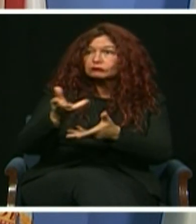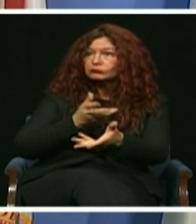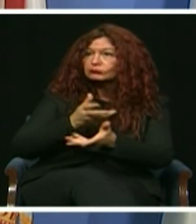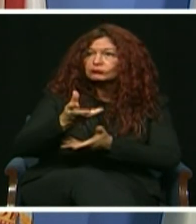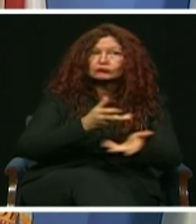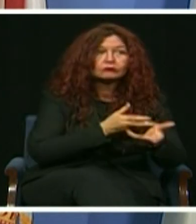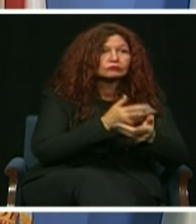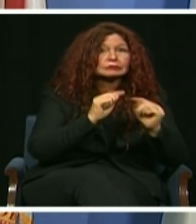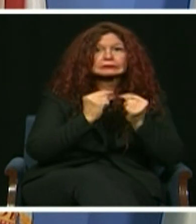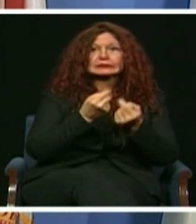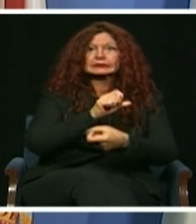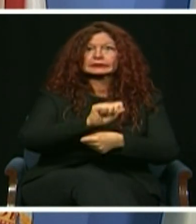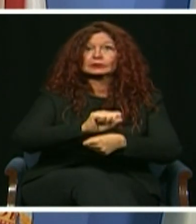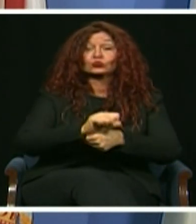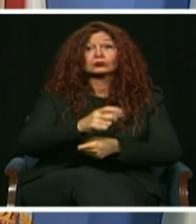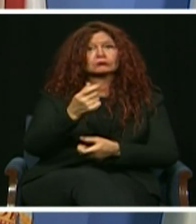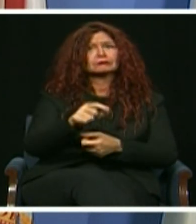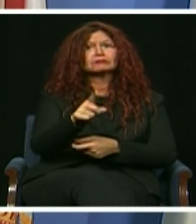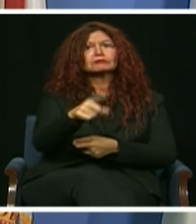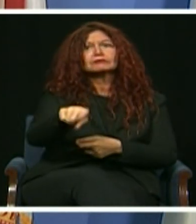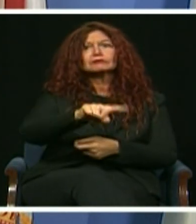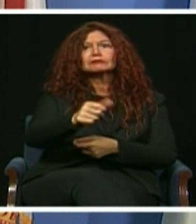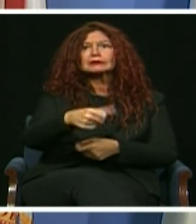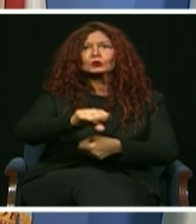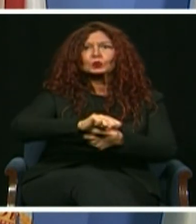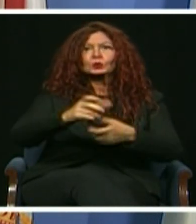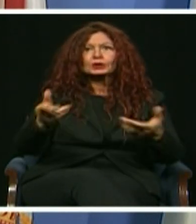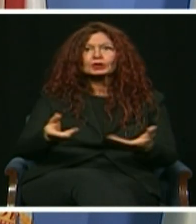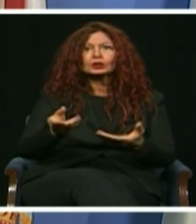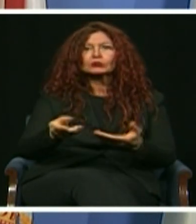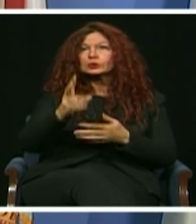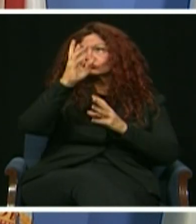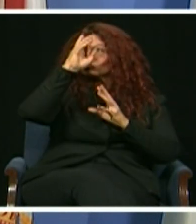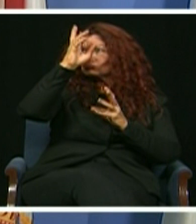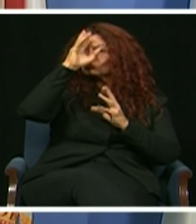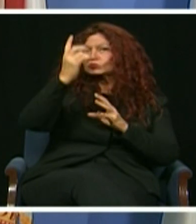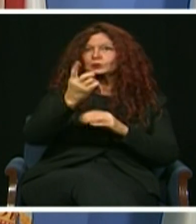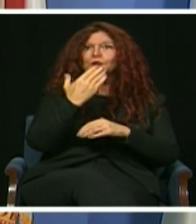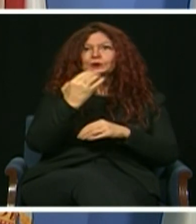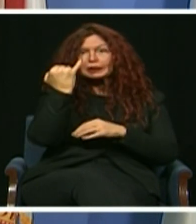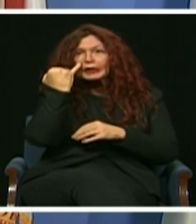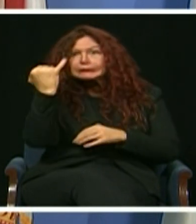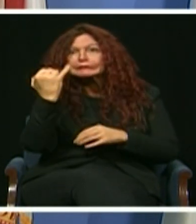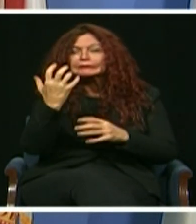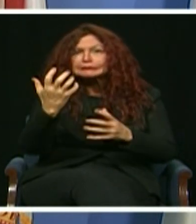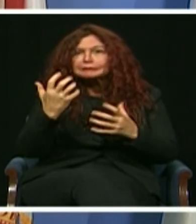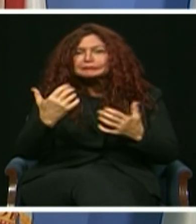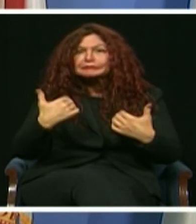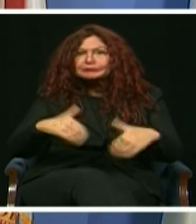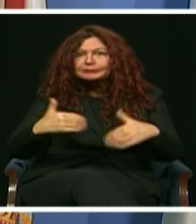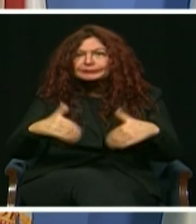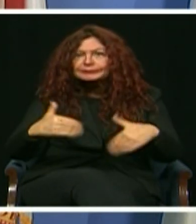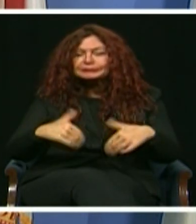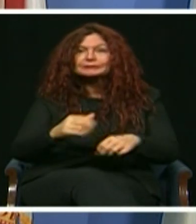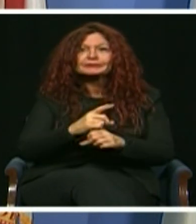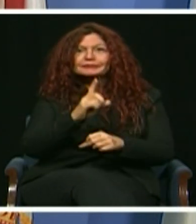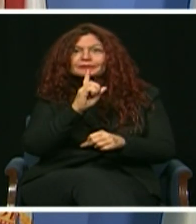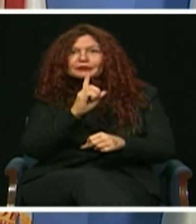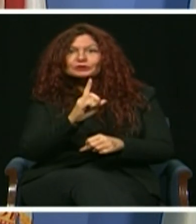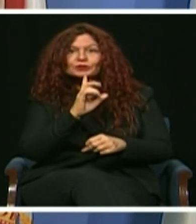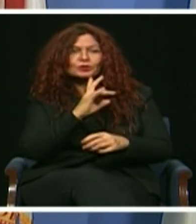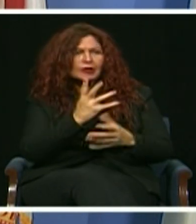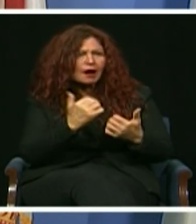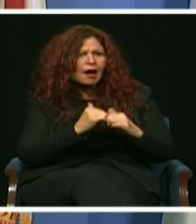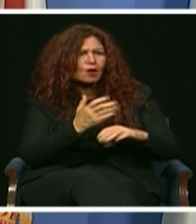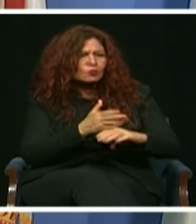on how to make your work, your department, or any part of our county government more equitable for the residents and employees of Miami